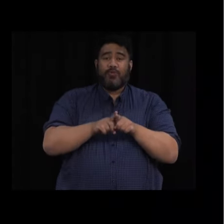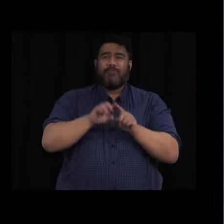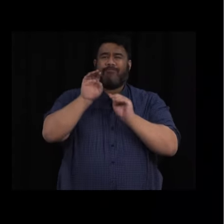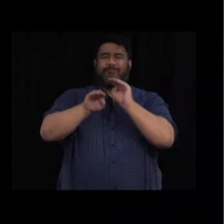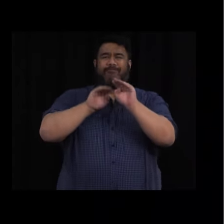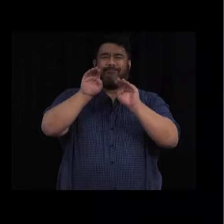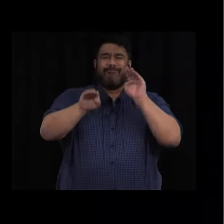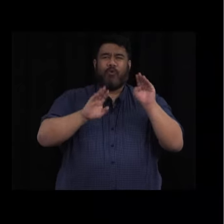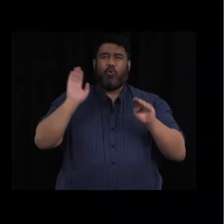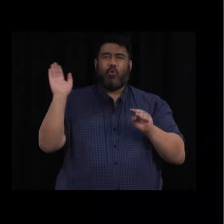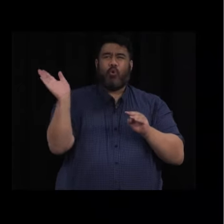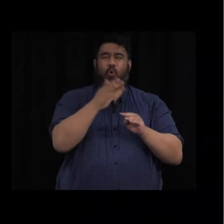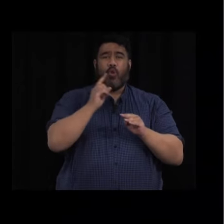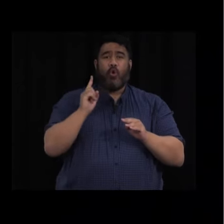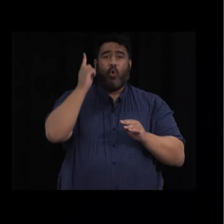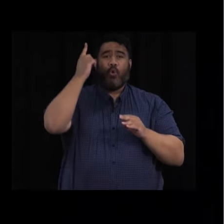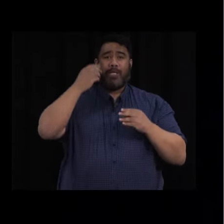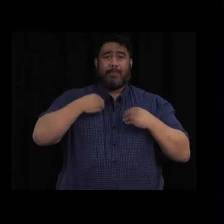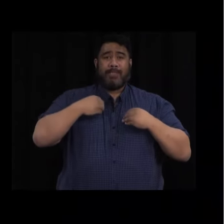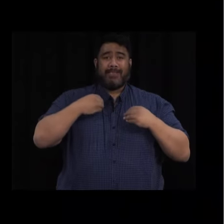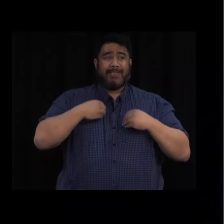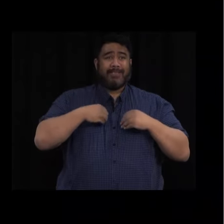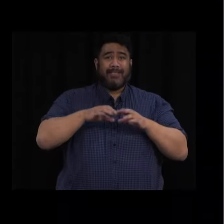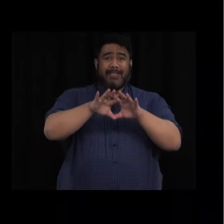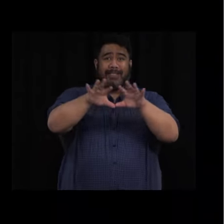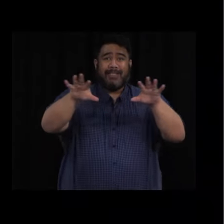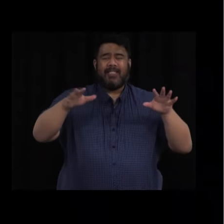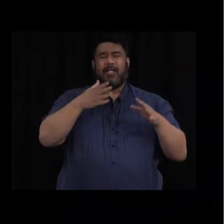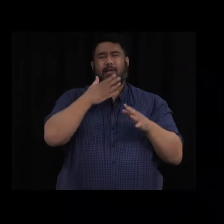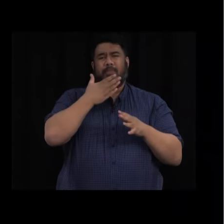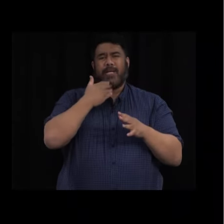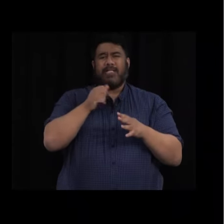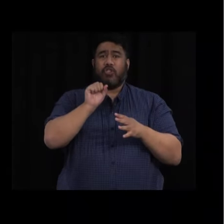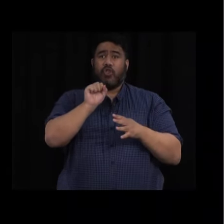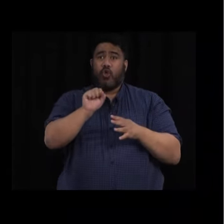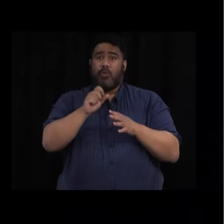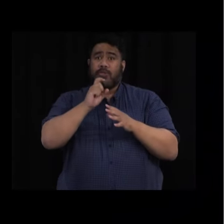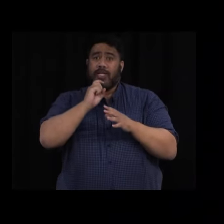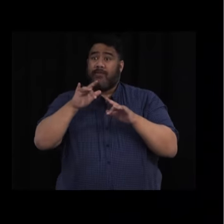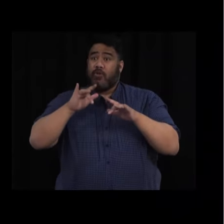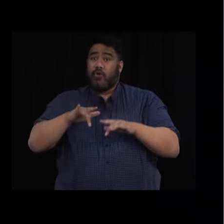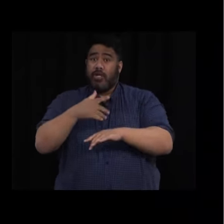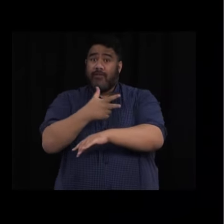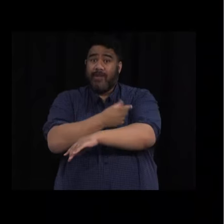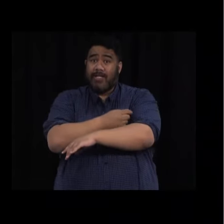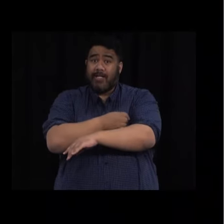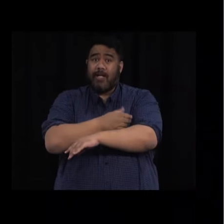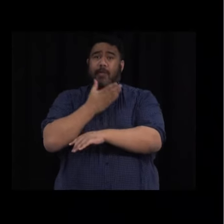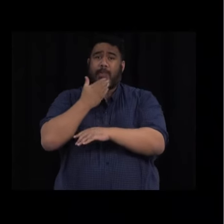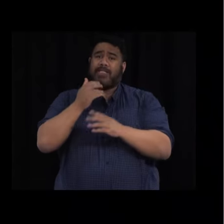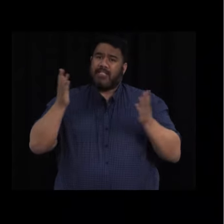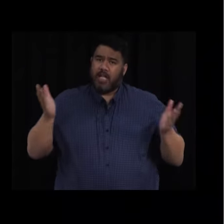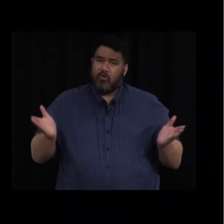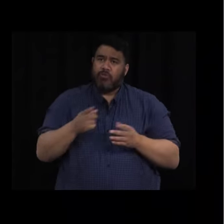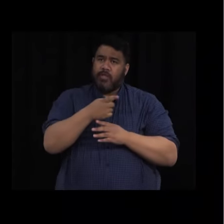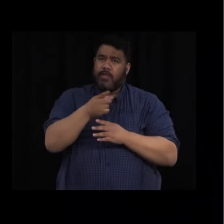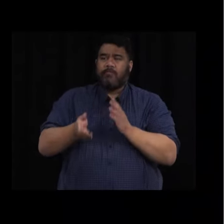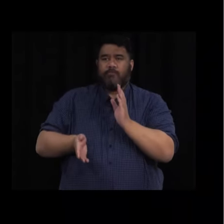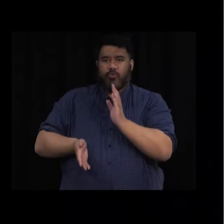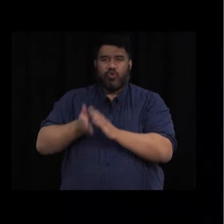employers in Auckland to actively support any of your staff who are not yet vaccinated to get vaccinated today.